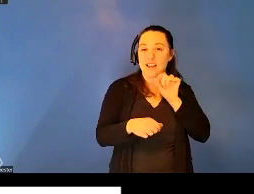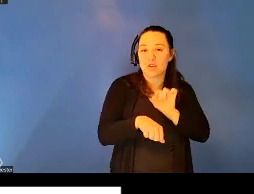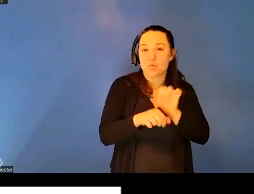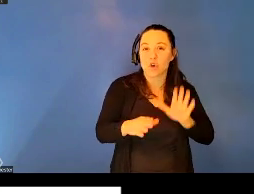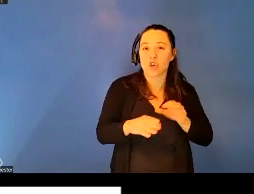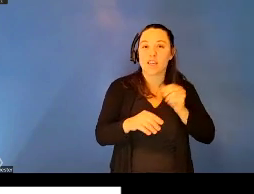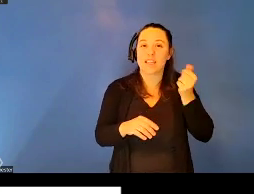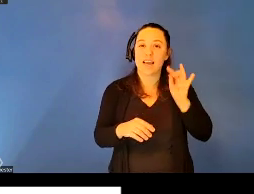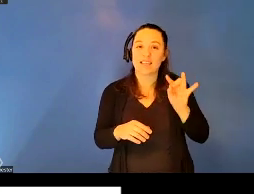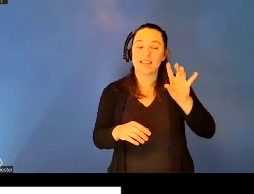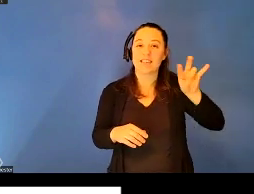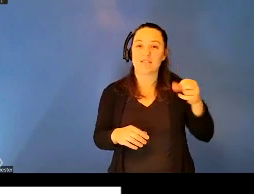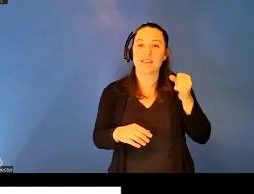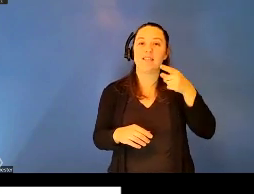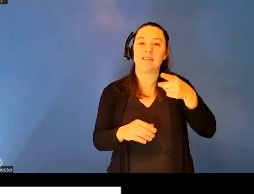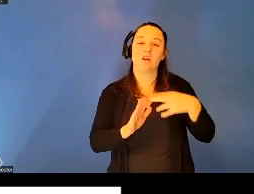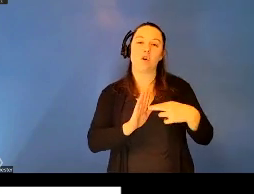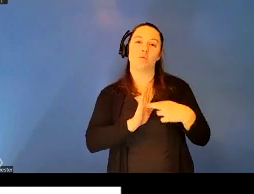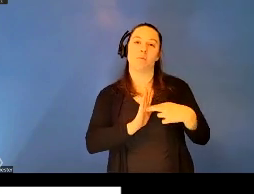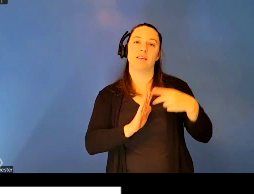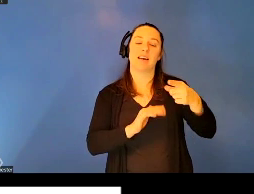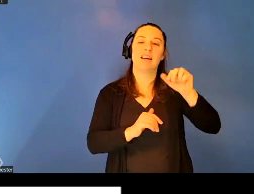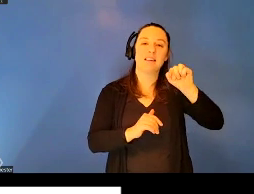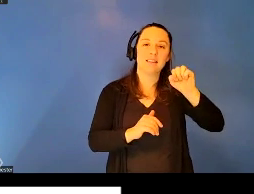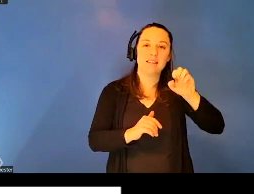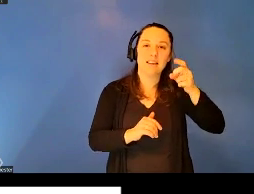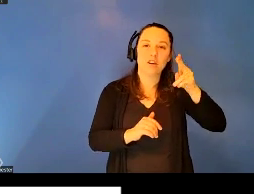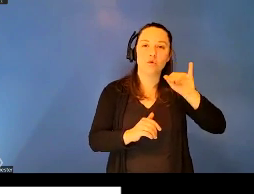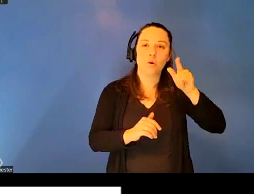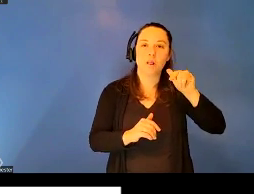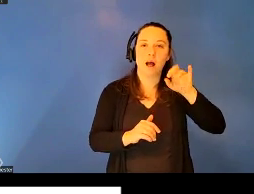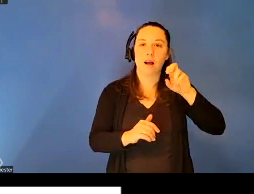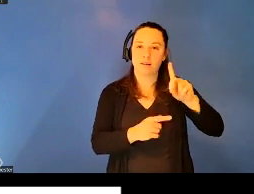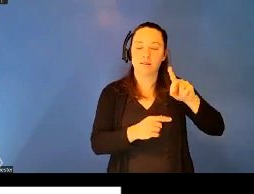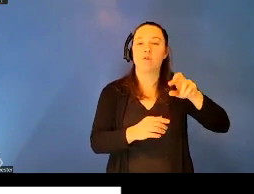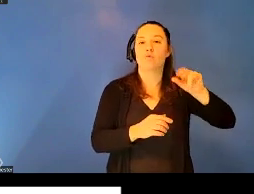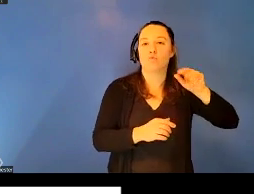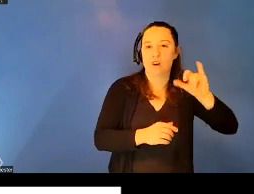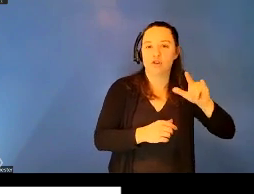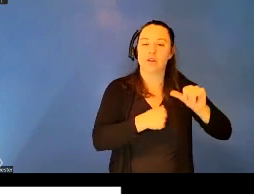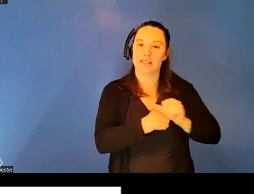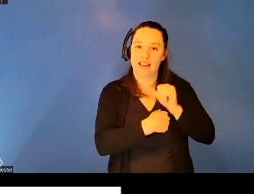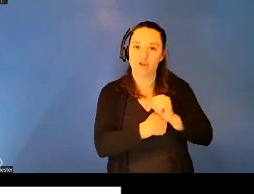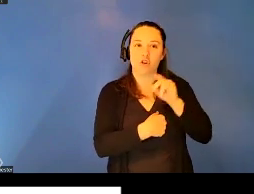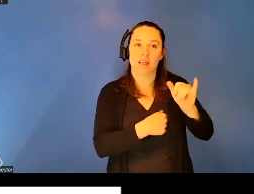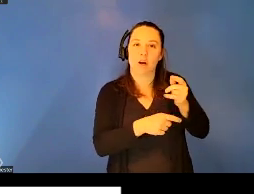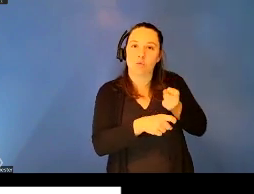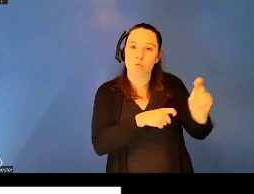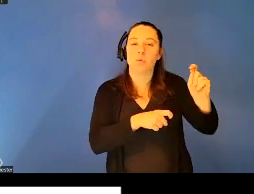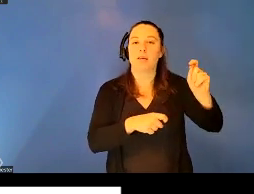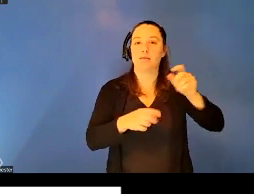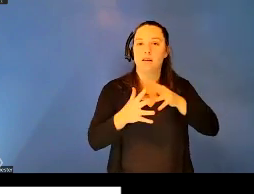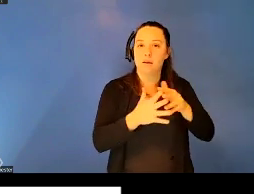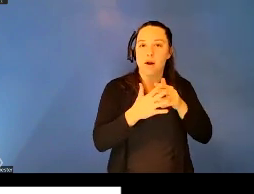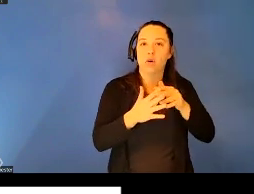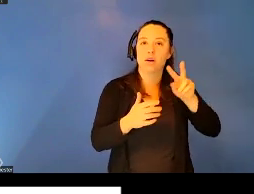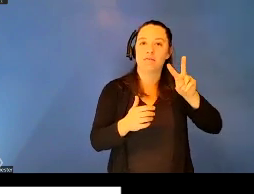sexualized racial danger capable of ruining white American domestic virtue and moral and racial pollution.